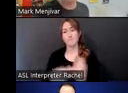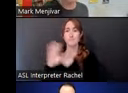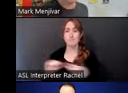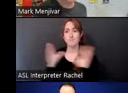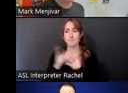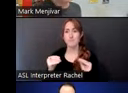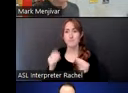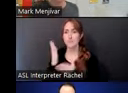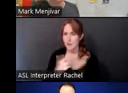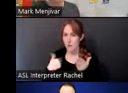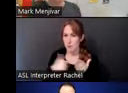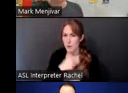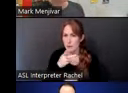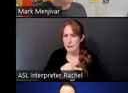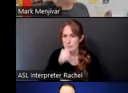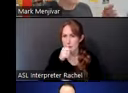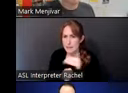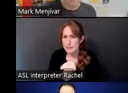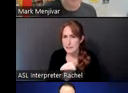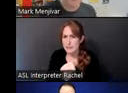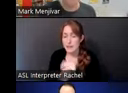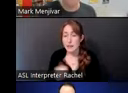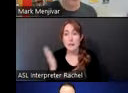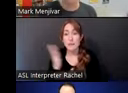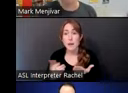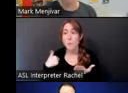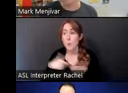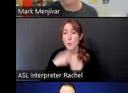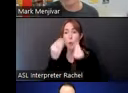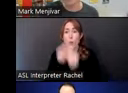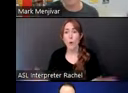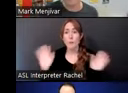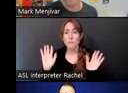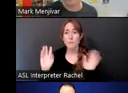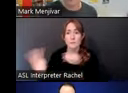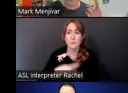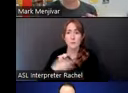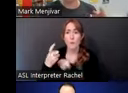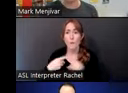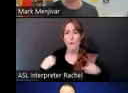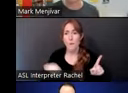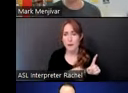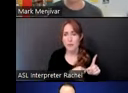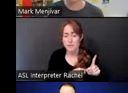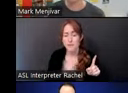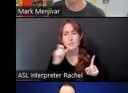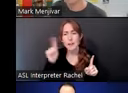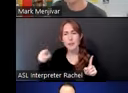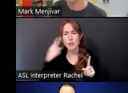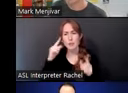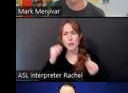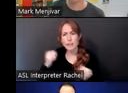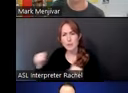they are. And I believe that those migration stories have value, not just for our individual lives, but for our communal lives as well.